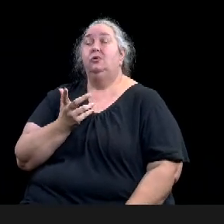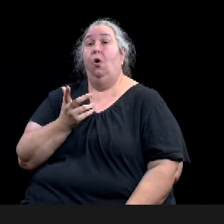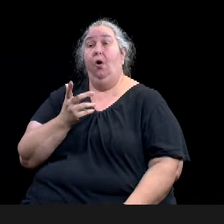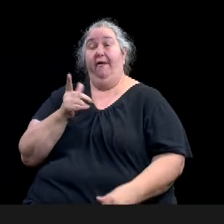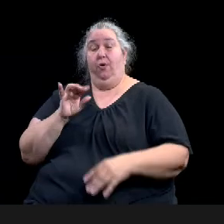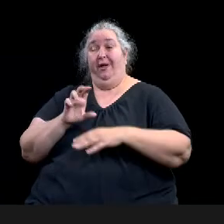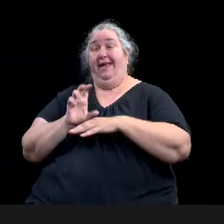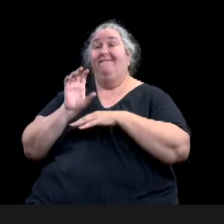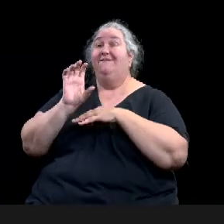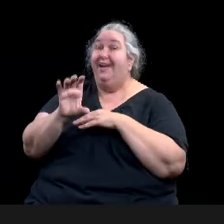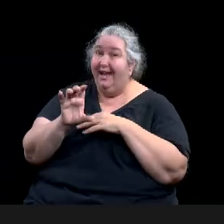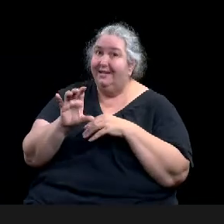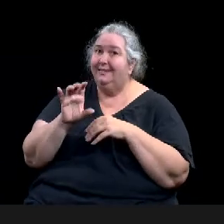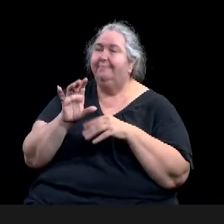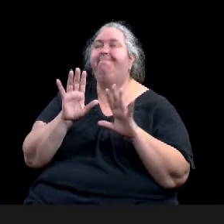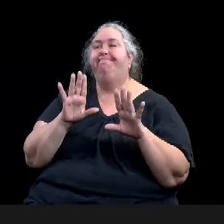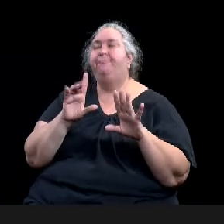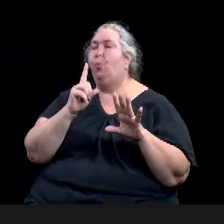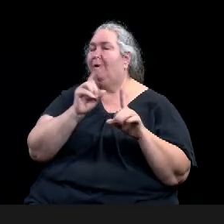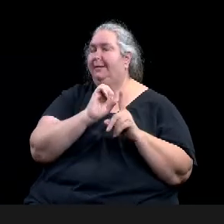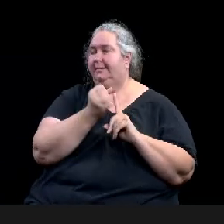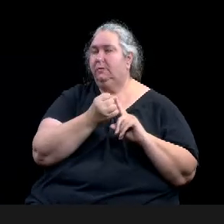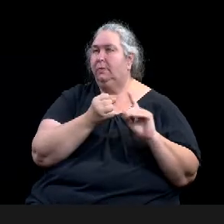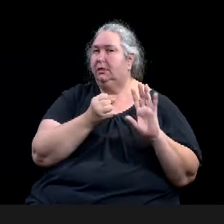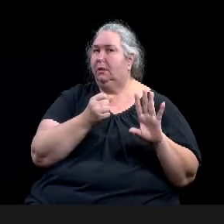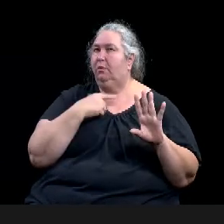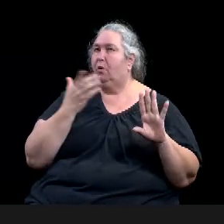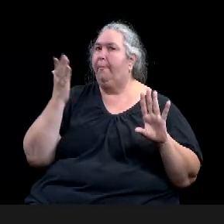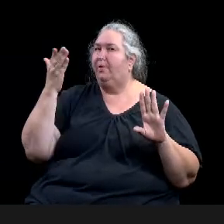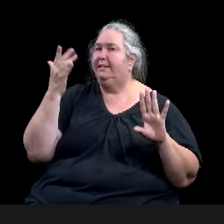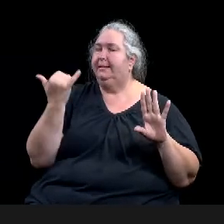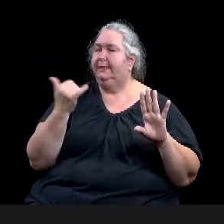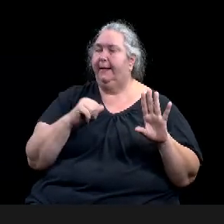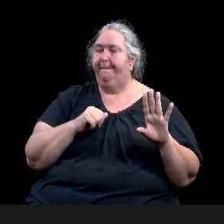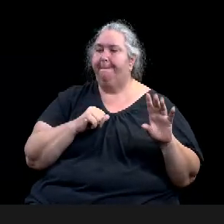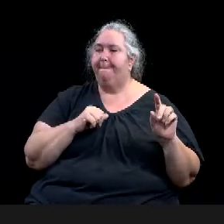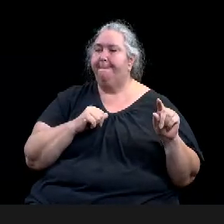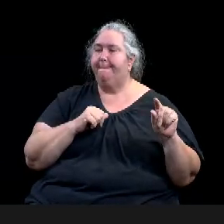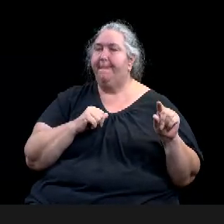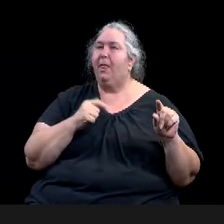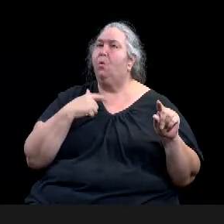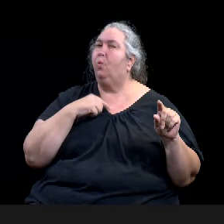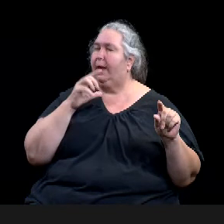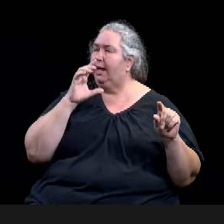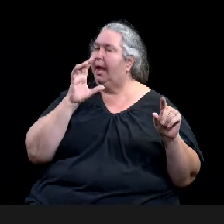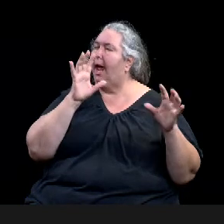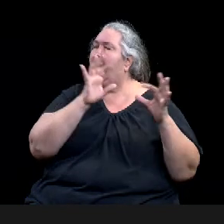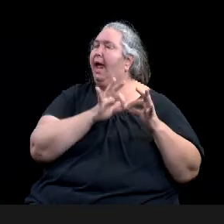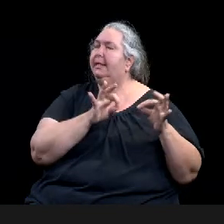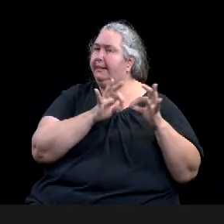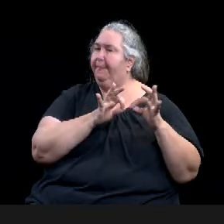would see an estimated attendance increase of between seven to 34%. And it's important to note that